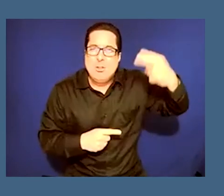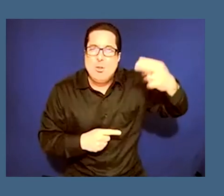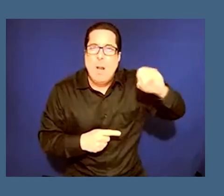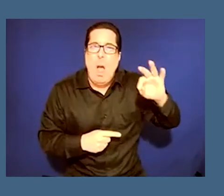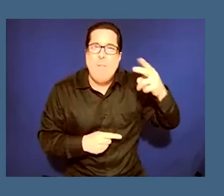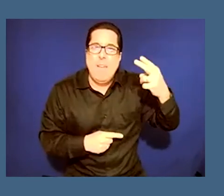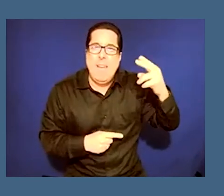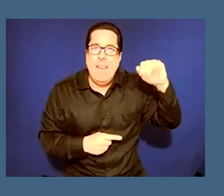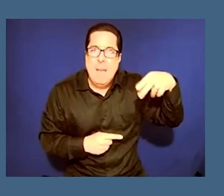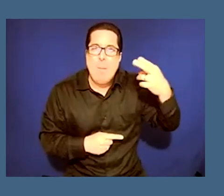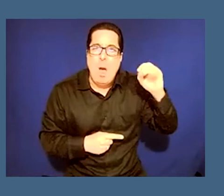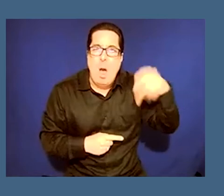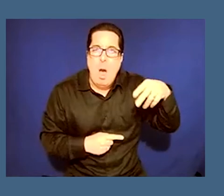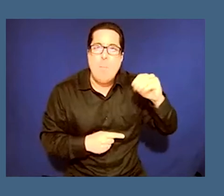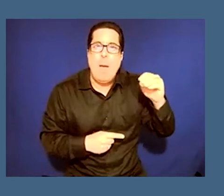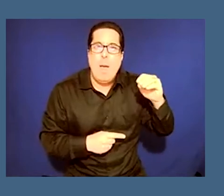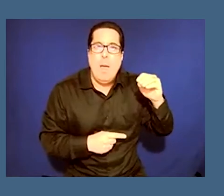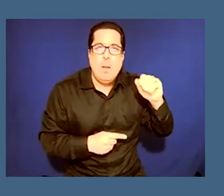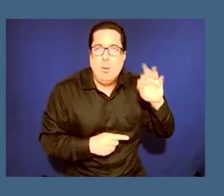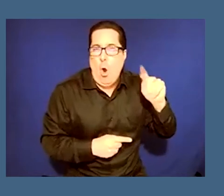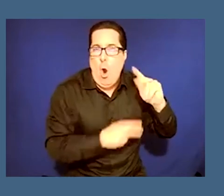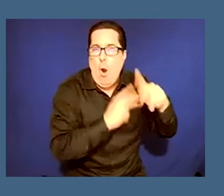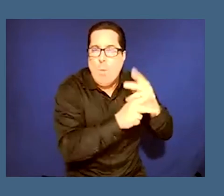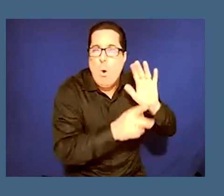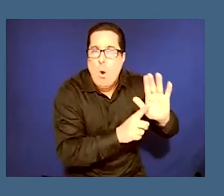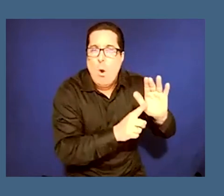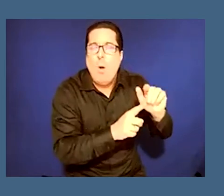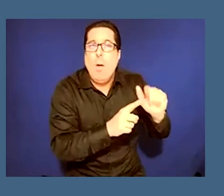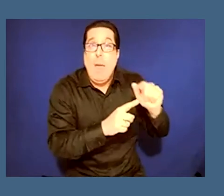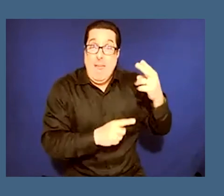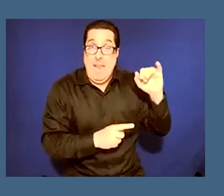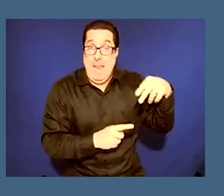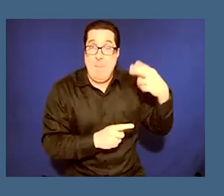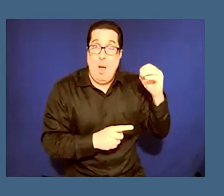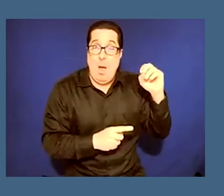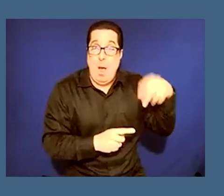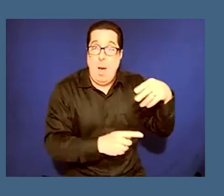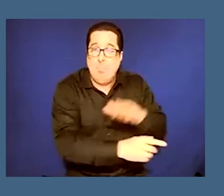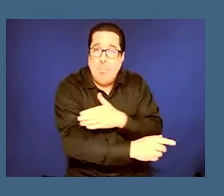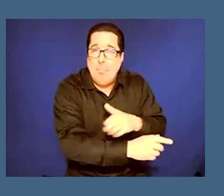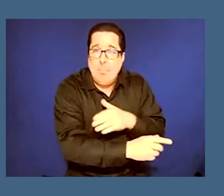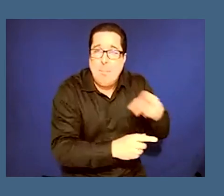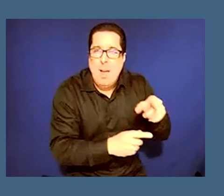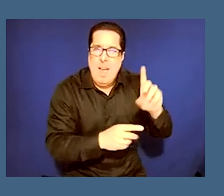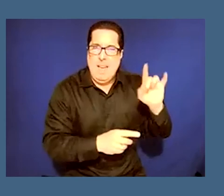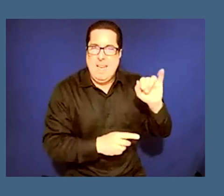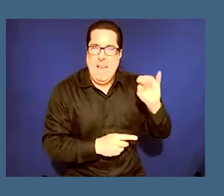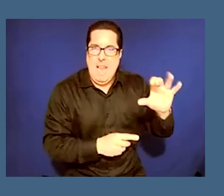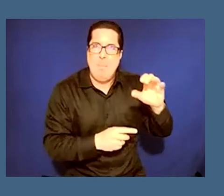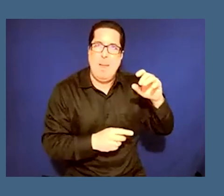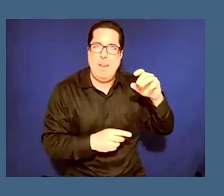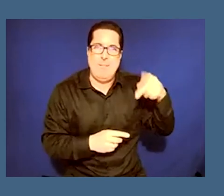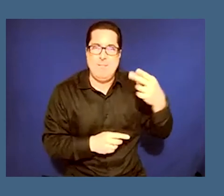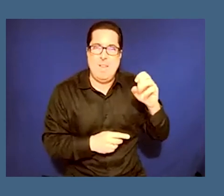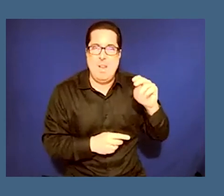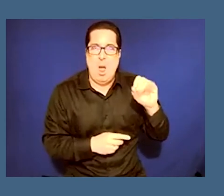and and hip-hop as a um a dynamic phenomenon that was coming together around positive goals and